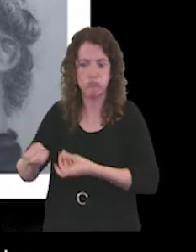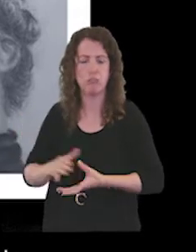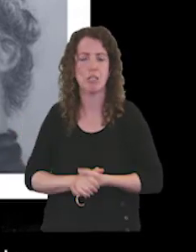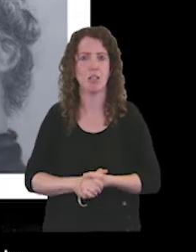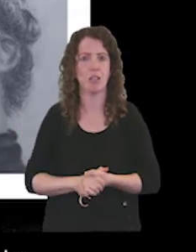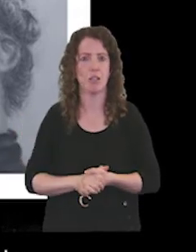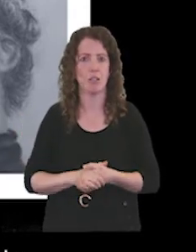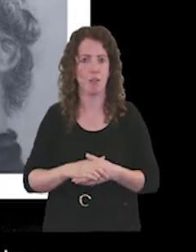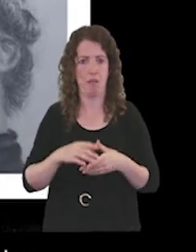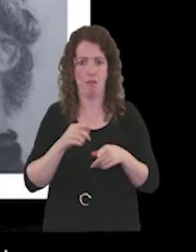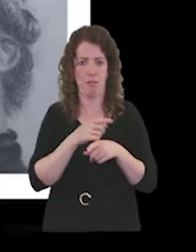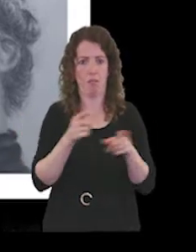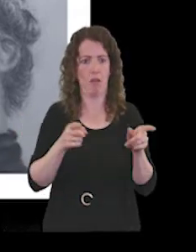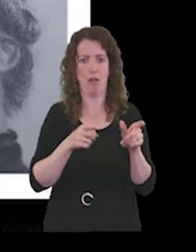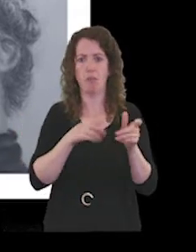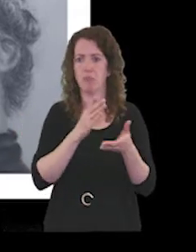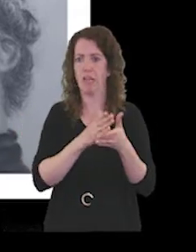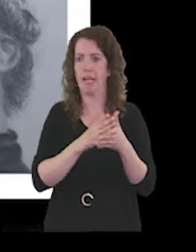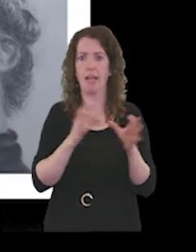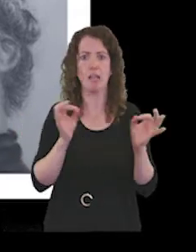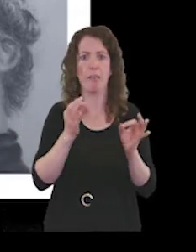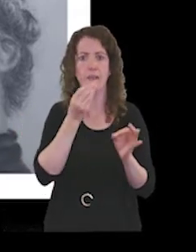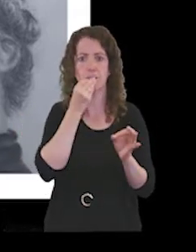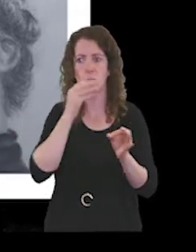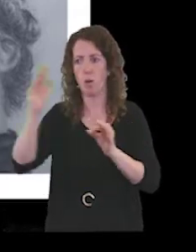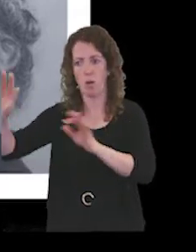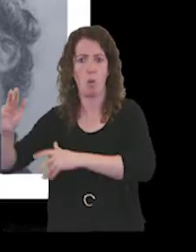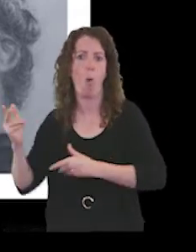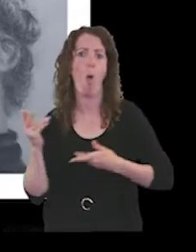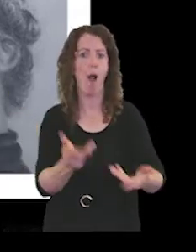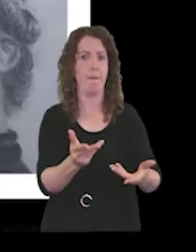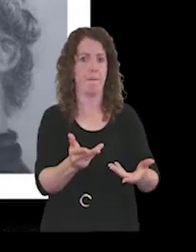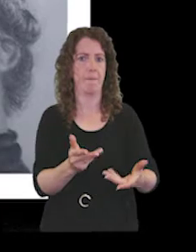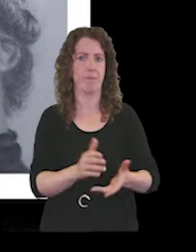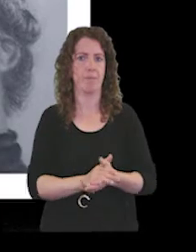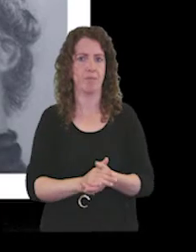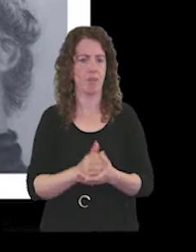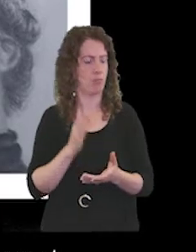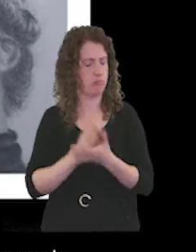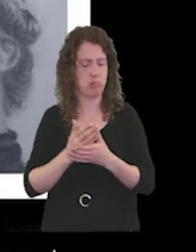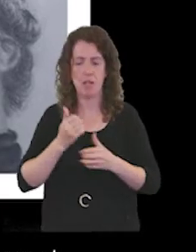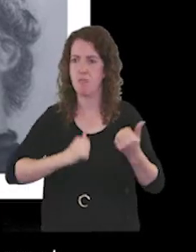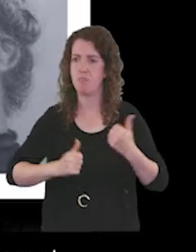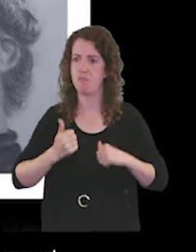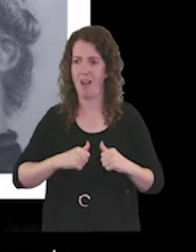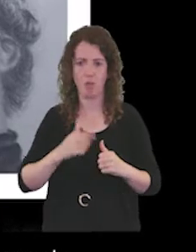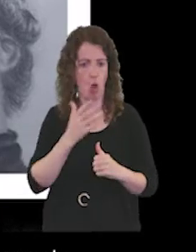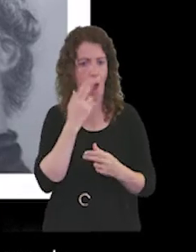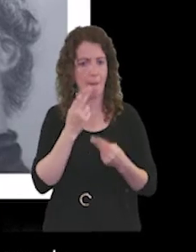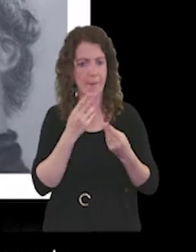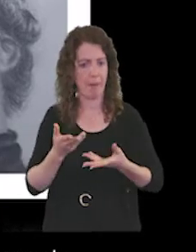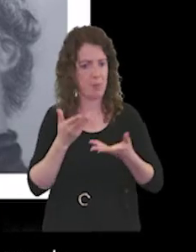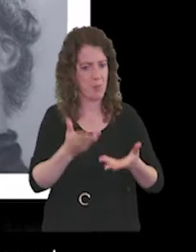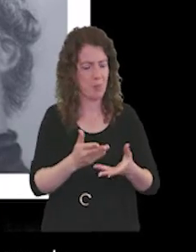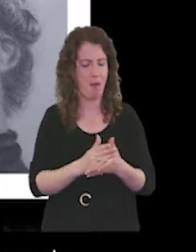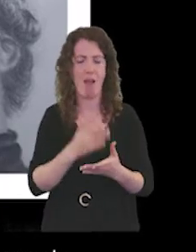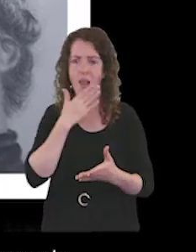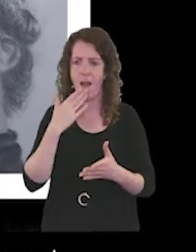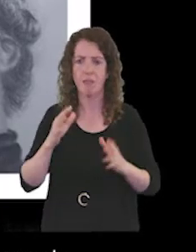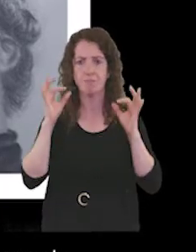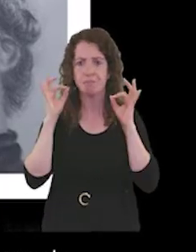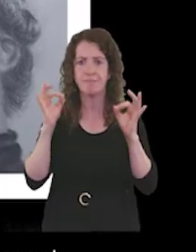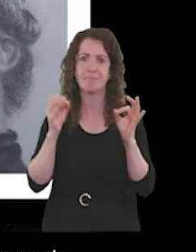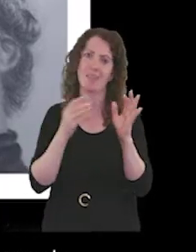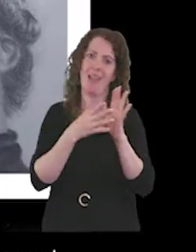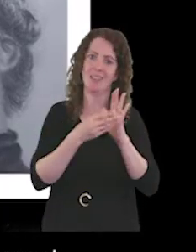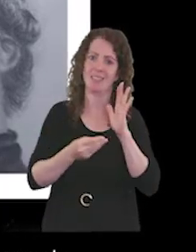people that otherwise wouldn't have been availed themselves of a hot meal. So I think that's a really good example of some of the